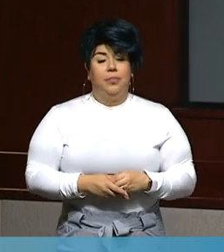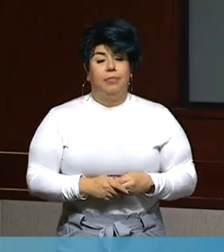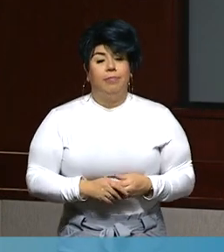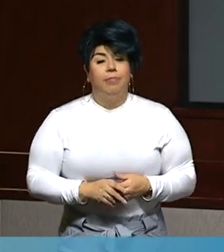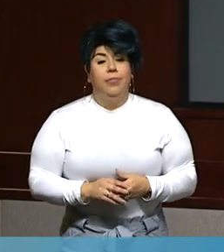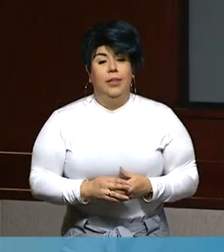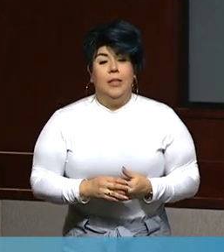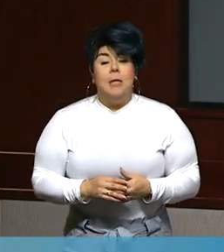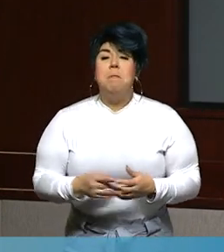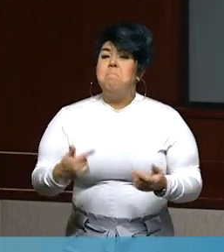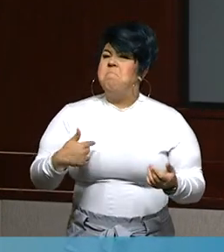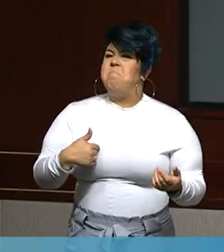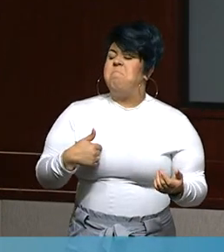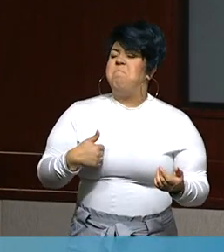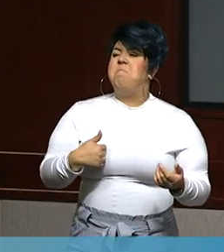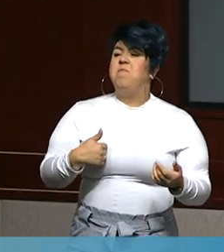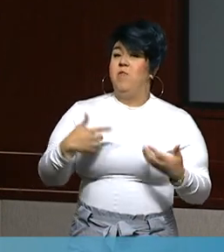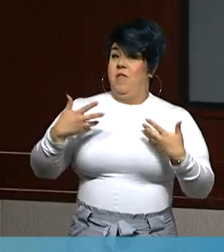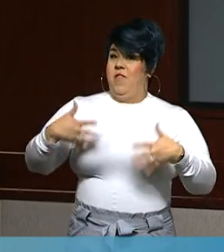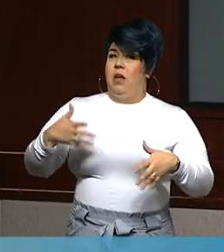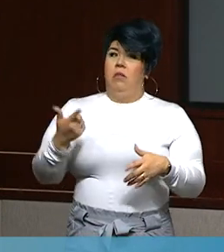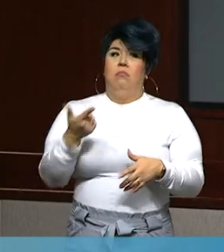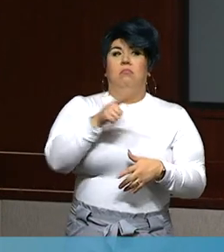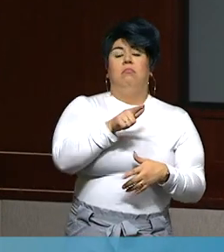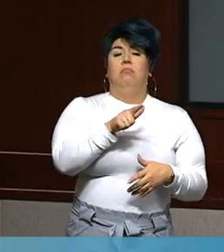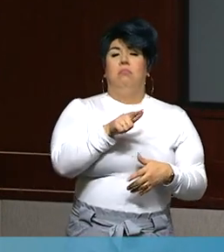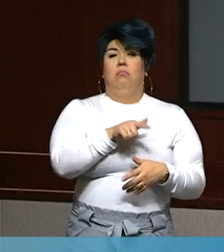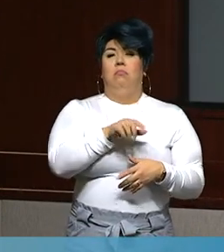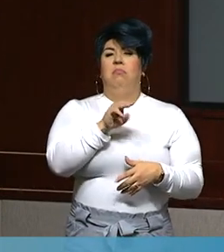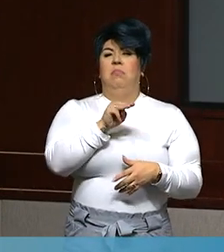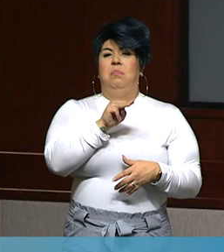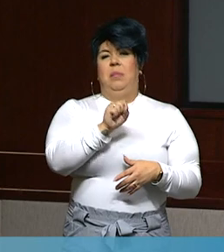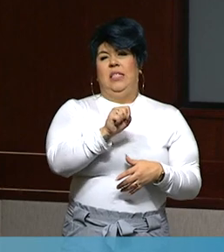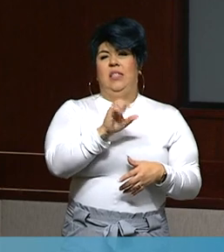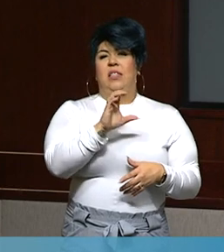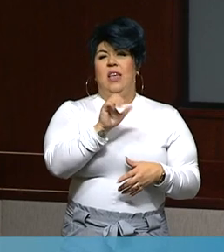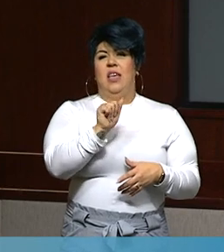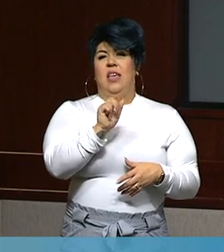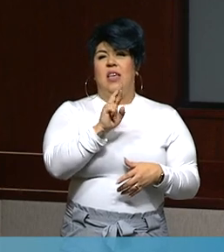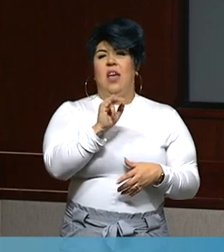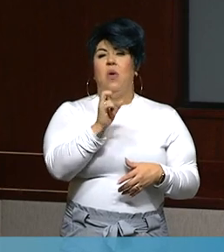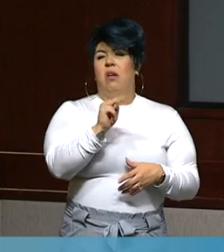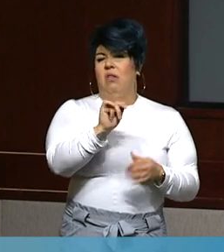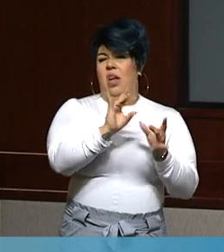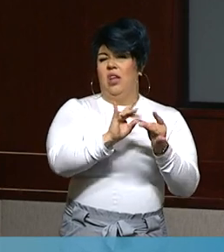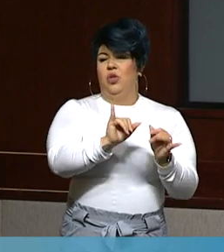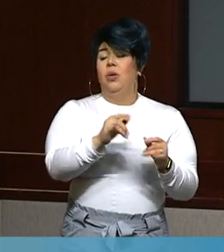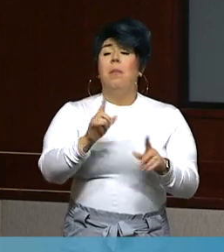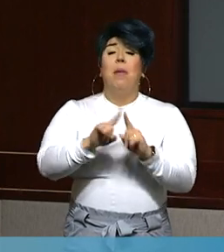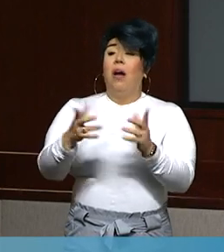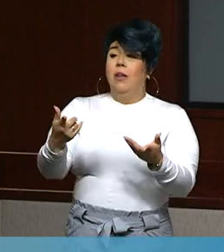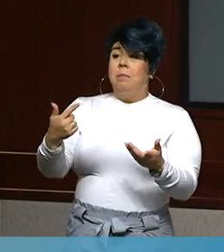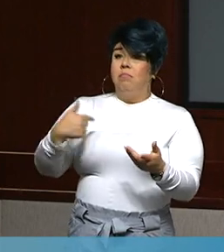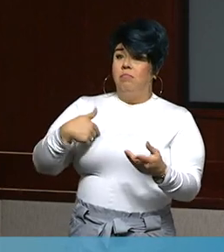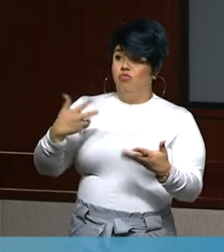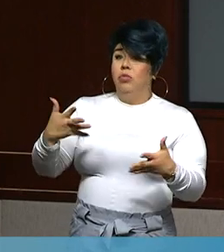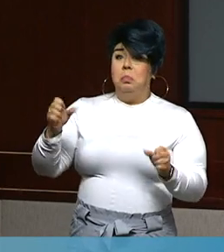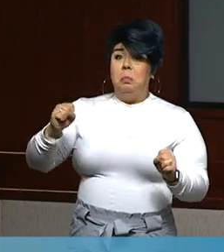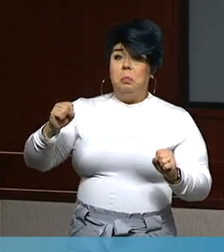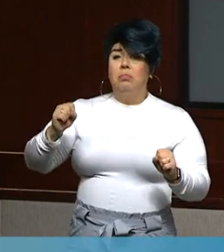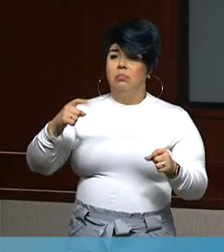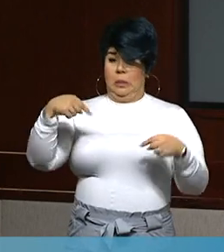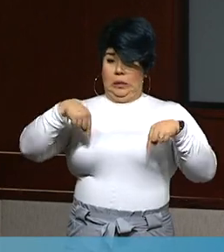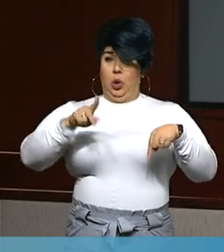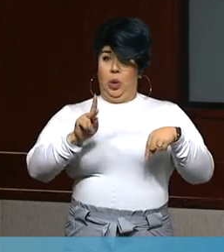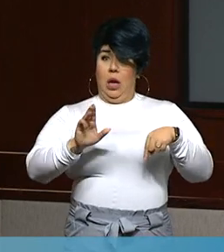Yeah, I'll respond and maybe Ms. Kerrigan or Kim could come up, but essentially the answer to your question is yes. I mean all counties